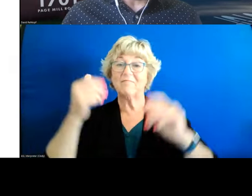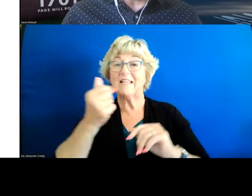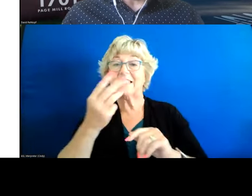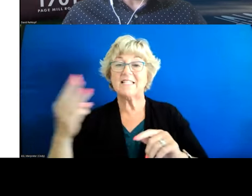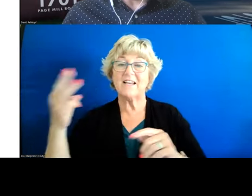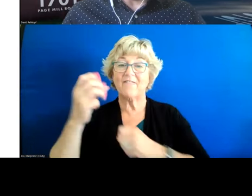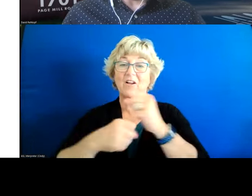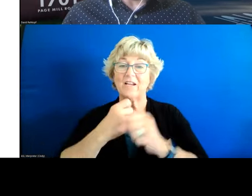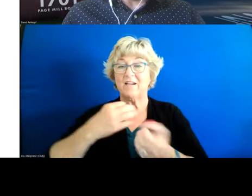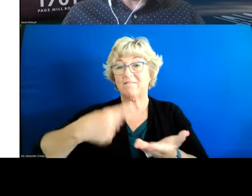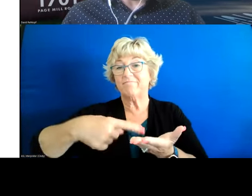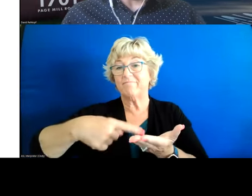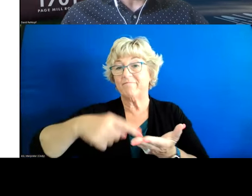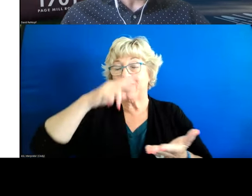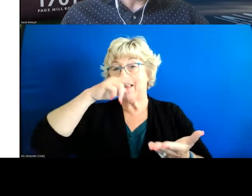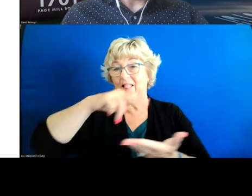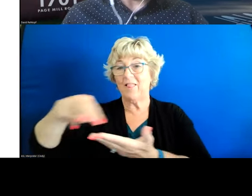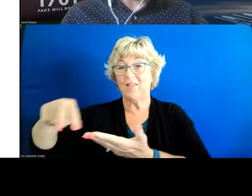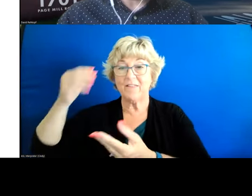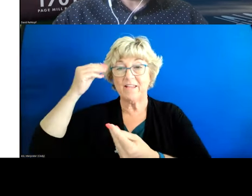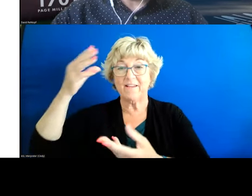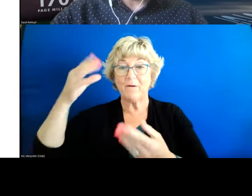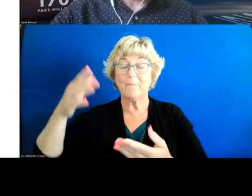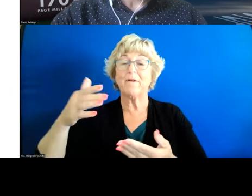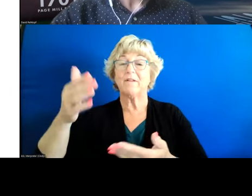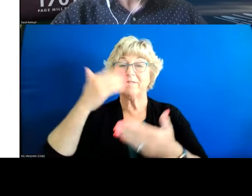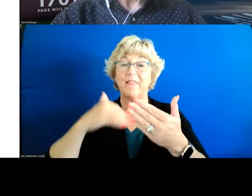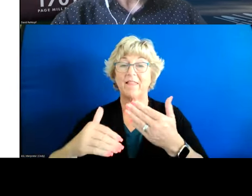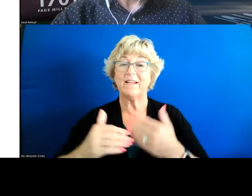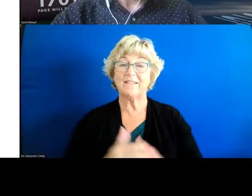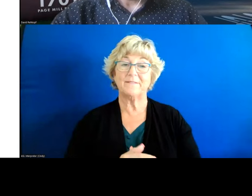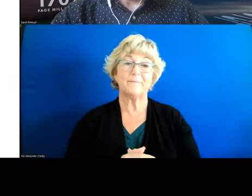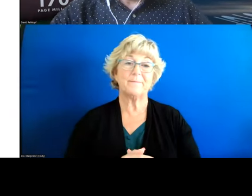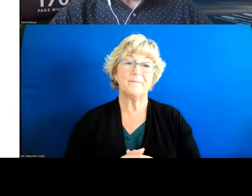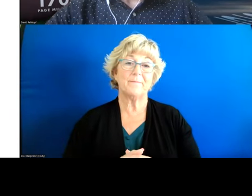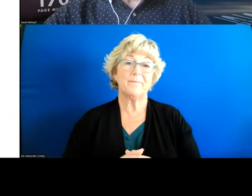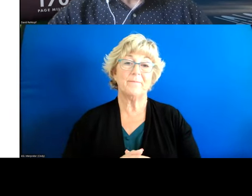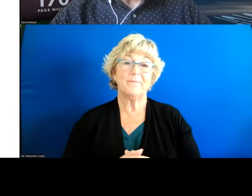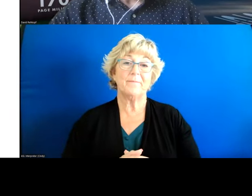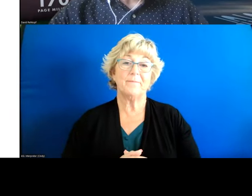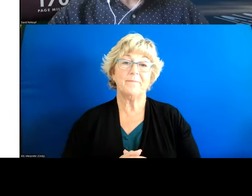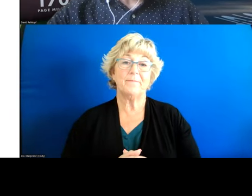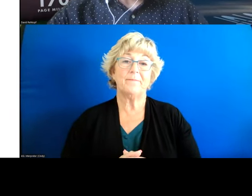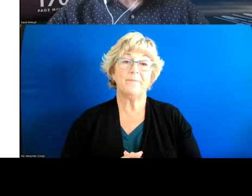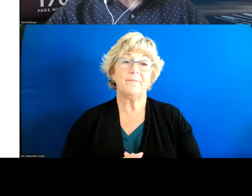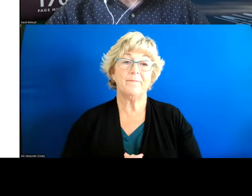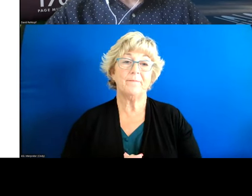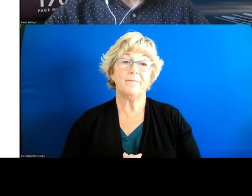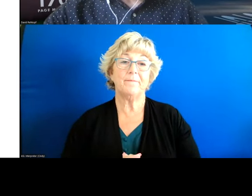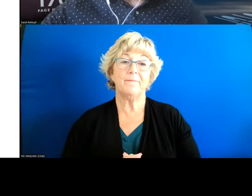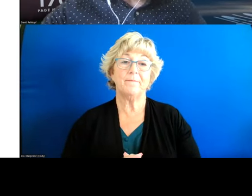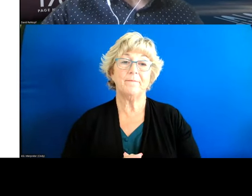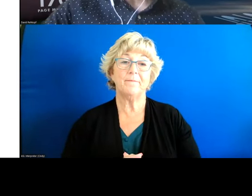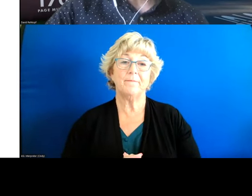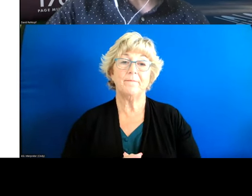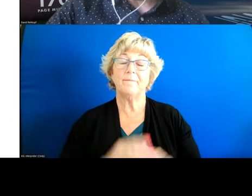deliberation and looking at the literature were important to look at uh next slide uh so here's the measures that we uh